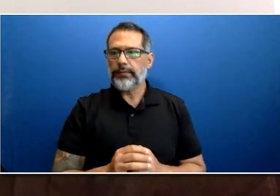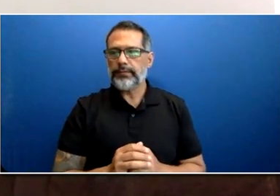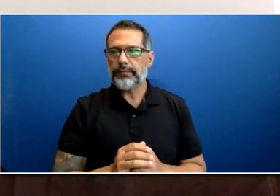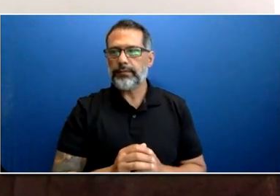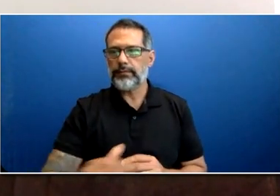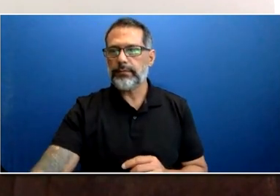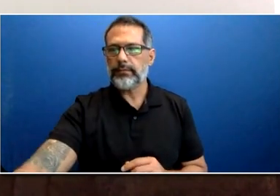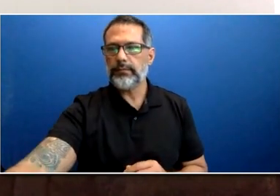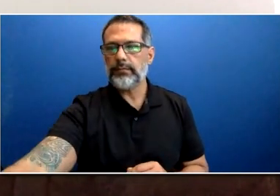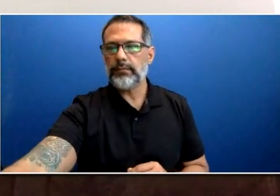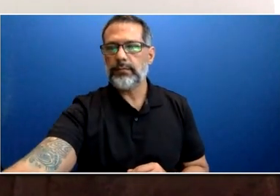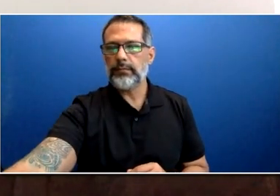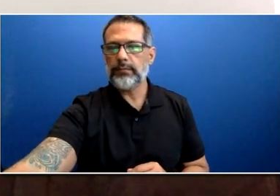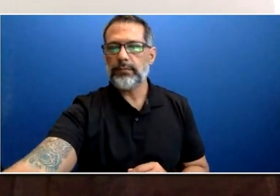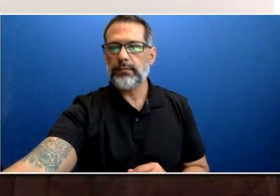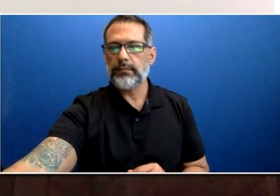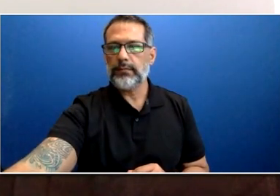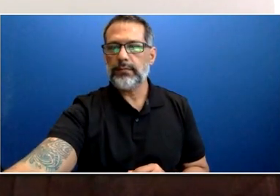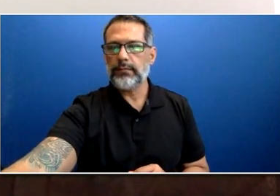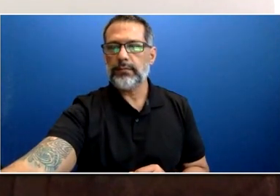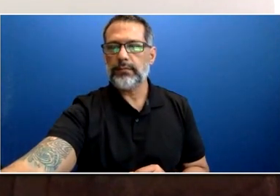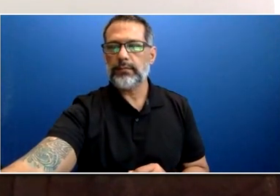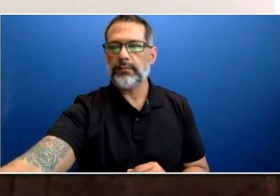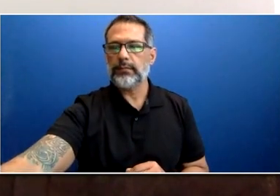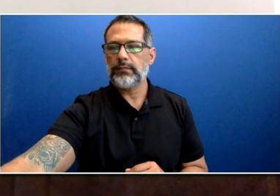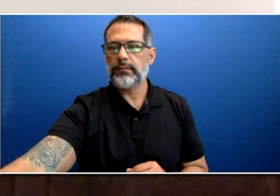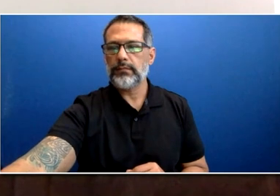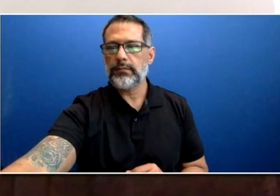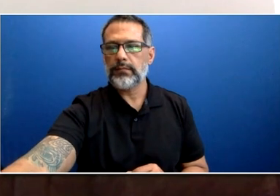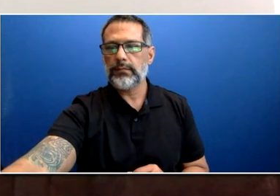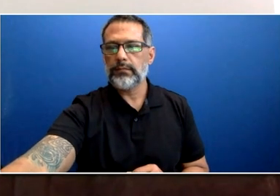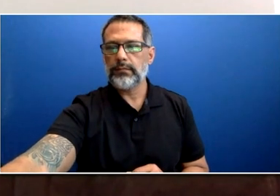license, but we will require you to convert your license in Ontario.